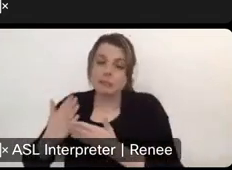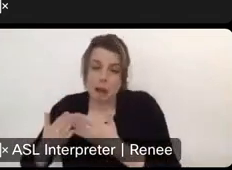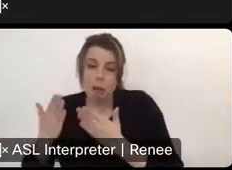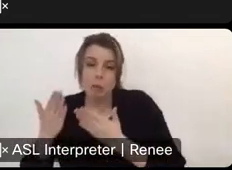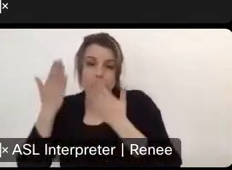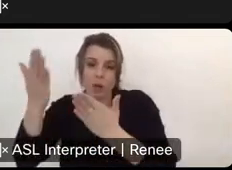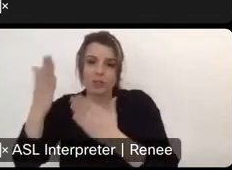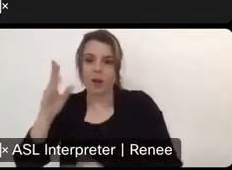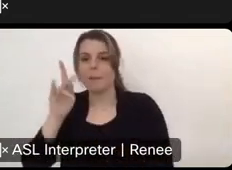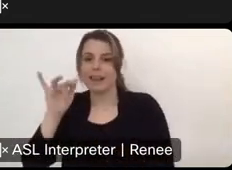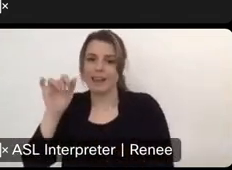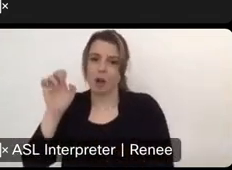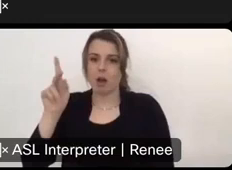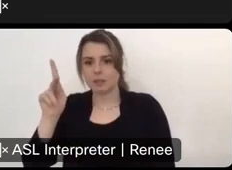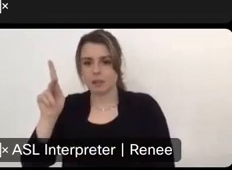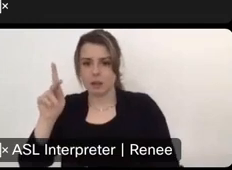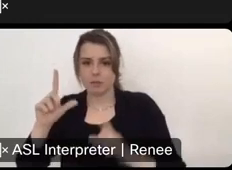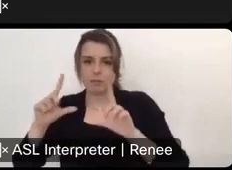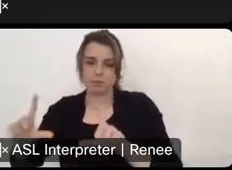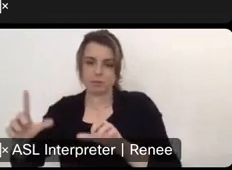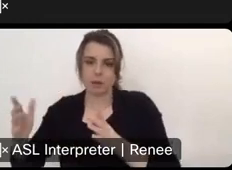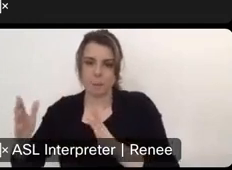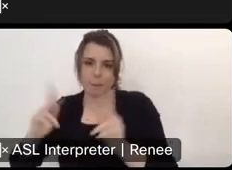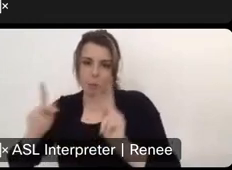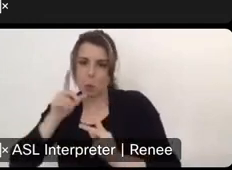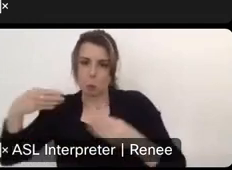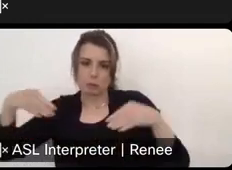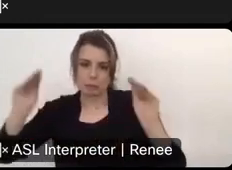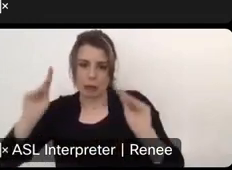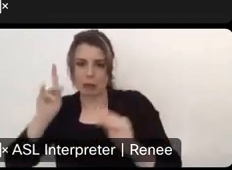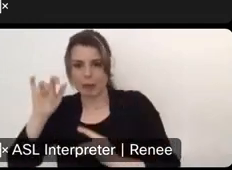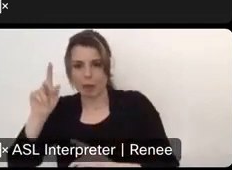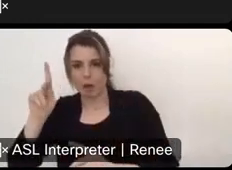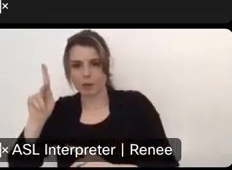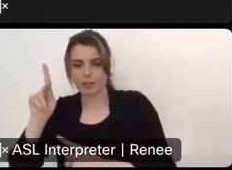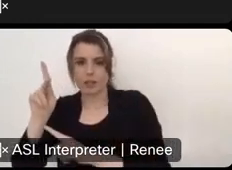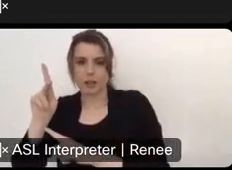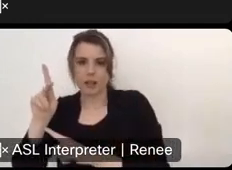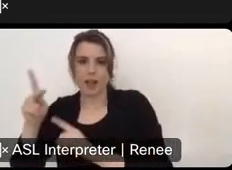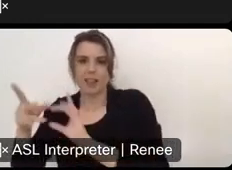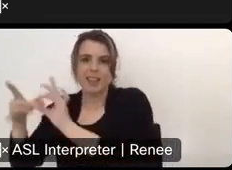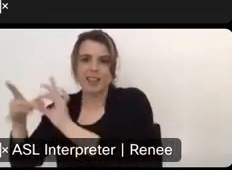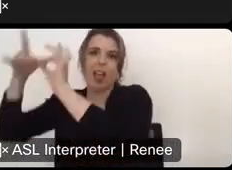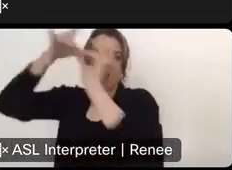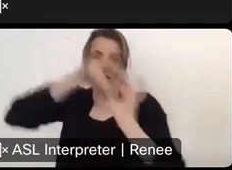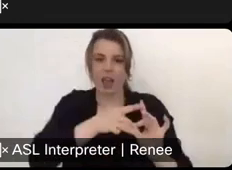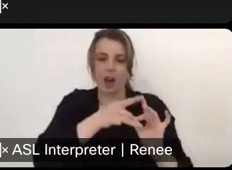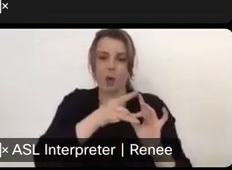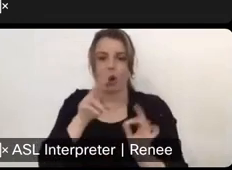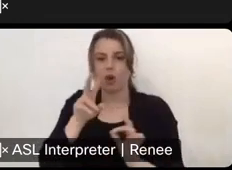kiosk vendors. But the issue we've run into is that those kiosks don't tie to our reservation system currently.